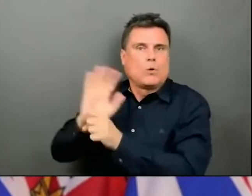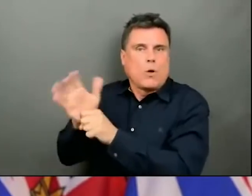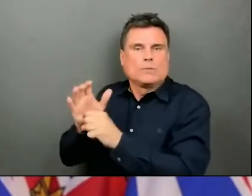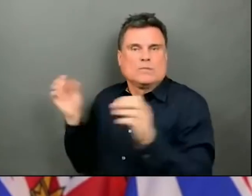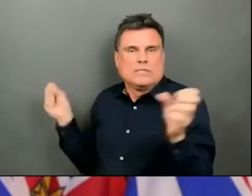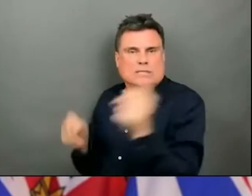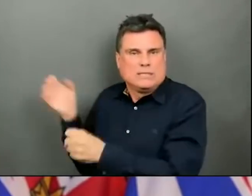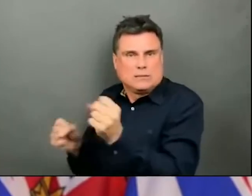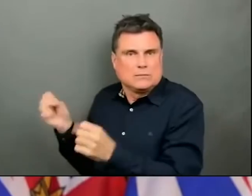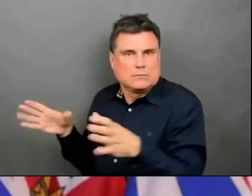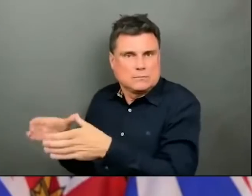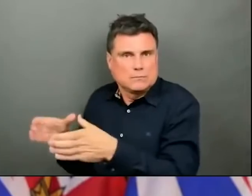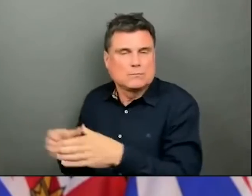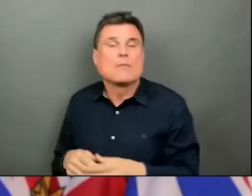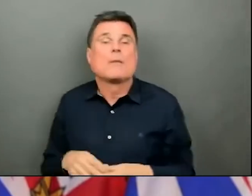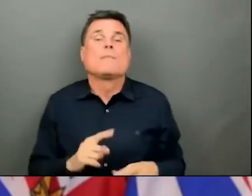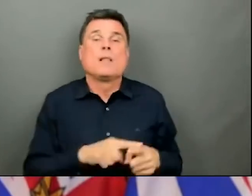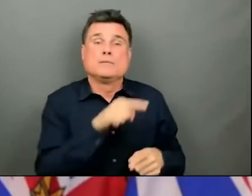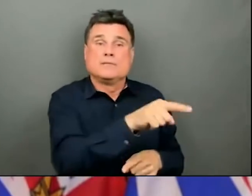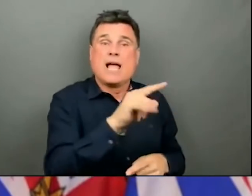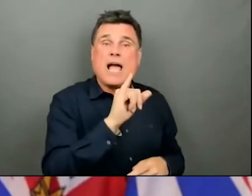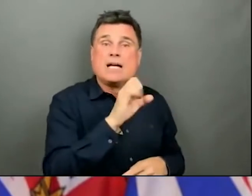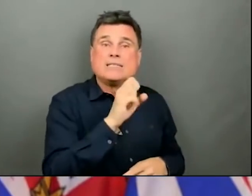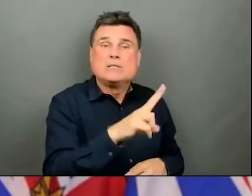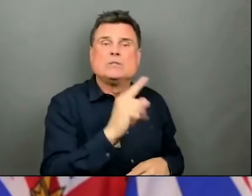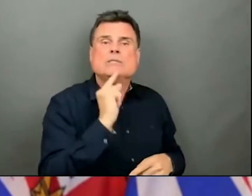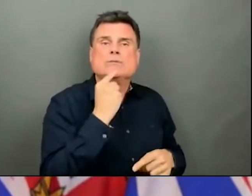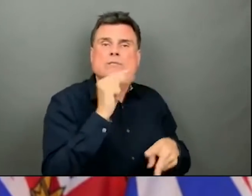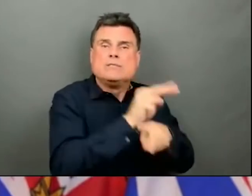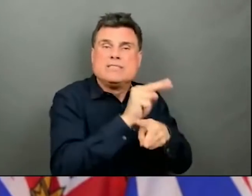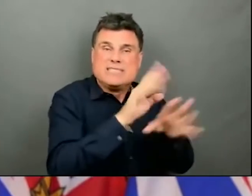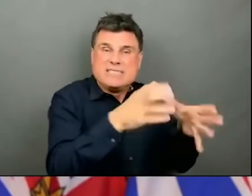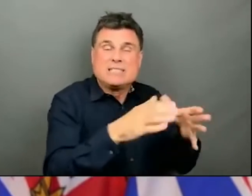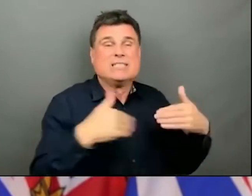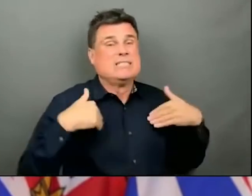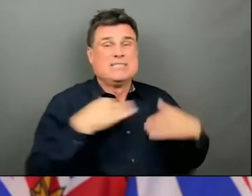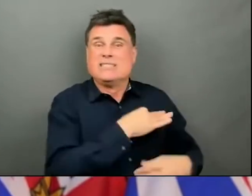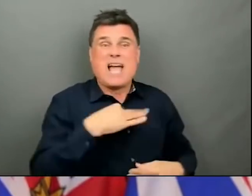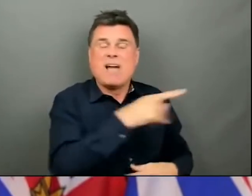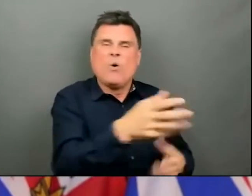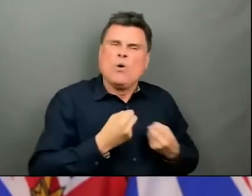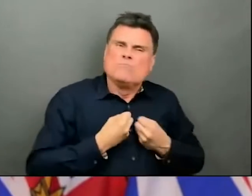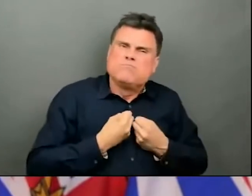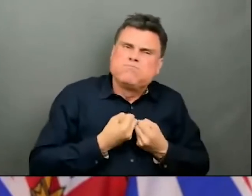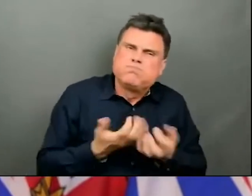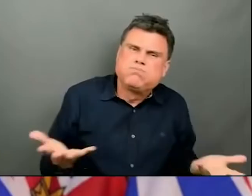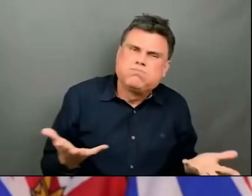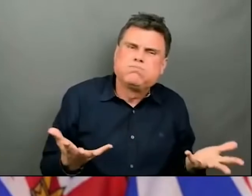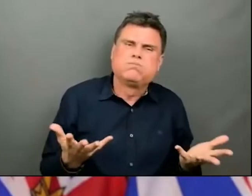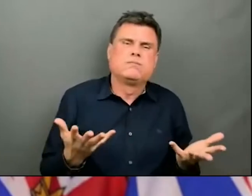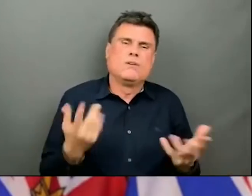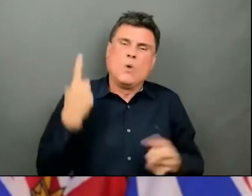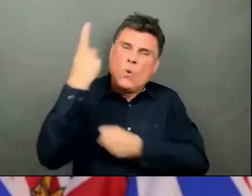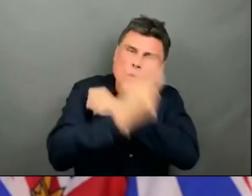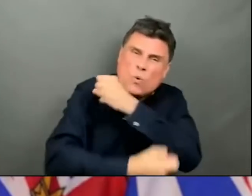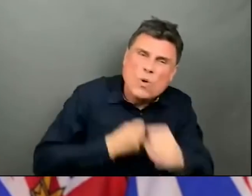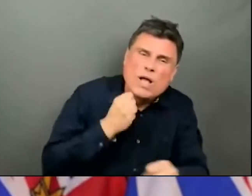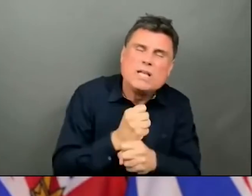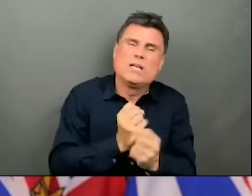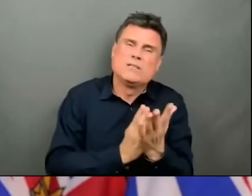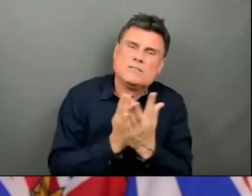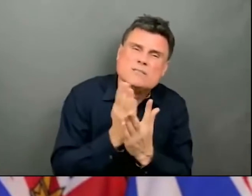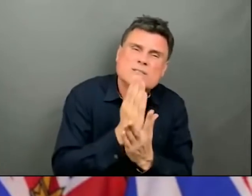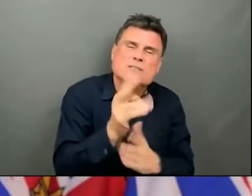has been a long, long year and they need some relief. Next week, nine hospitals across the lower mainland